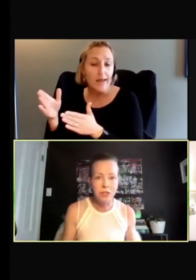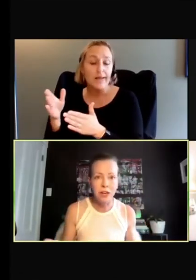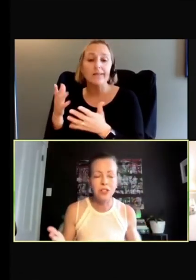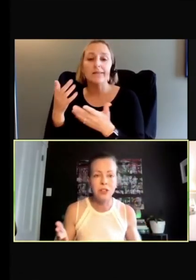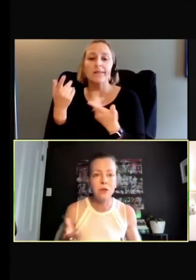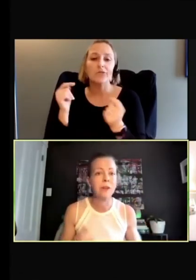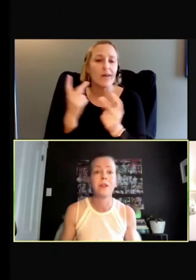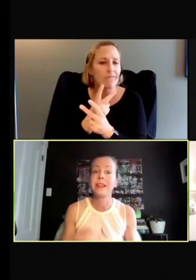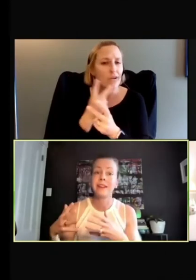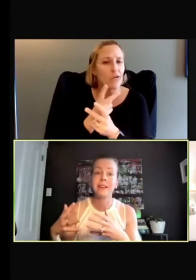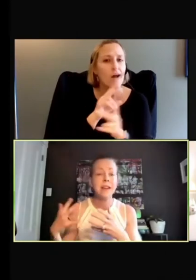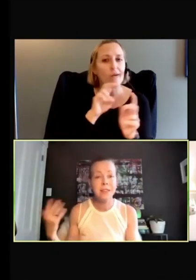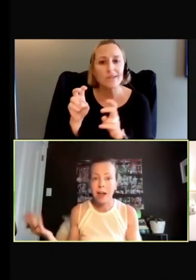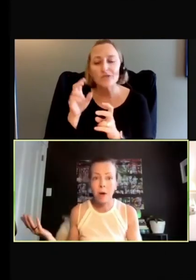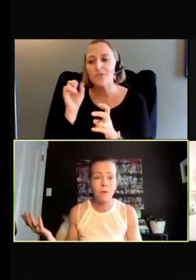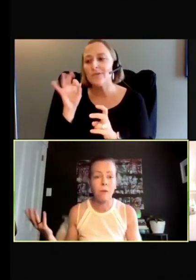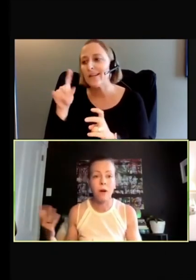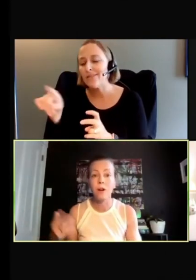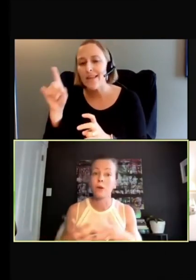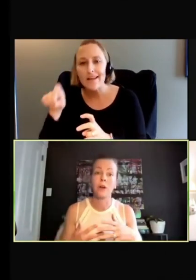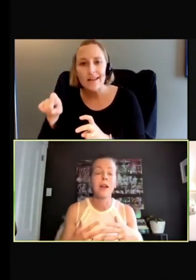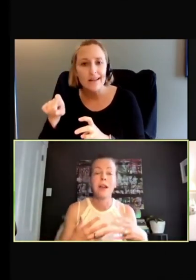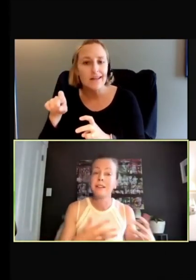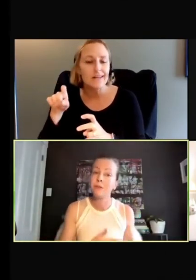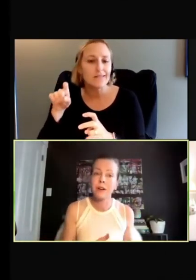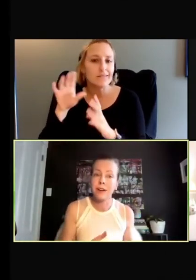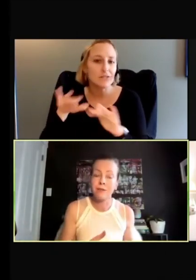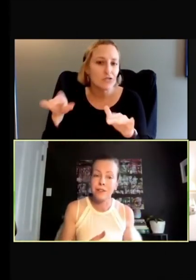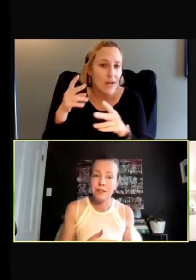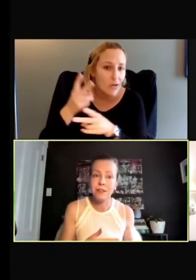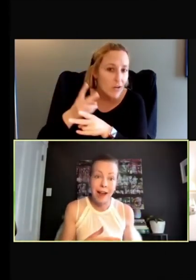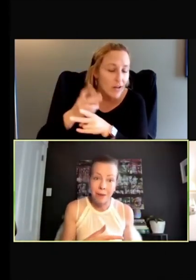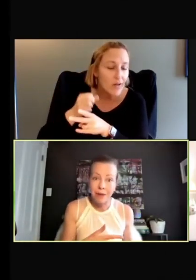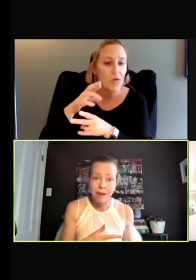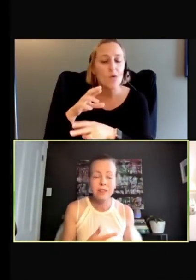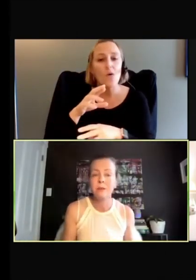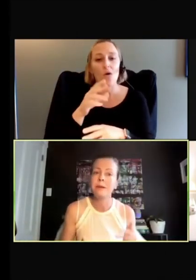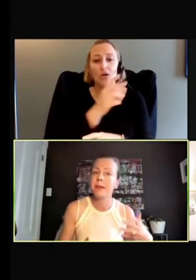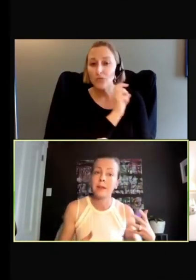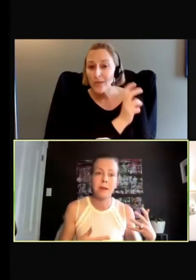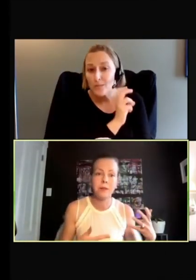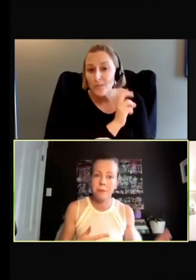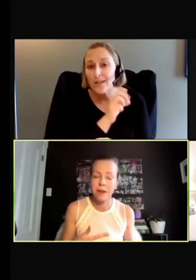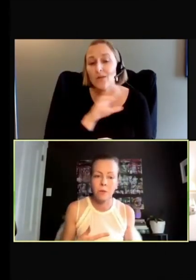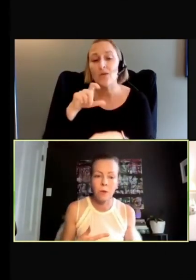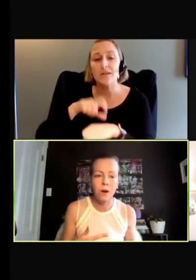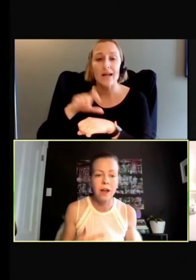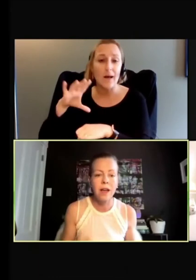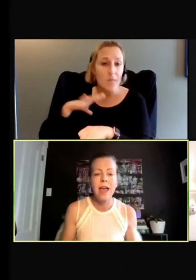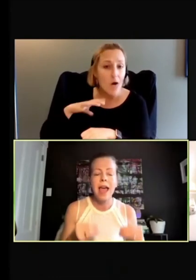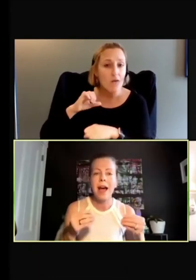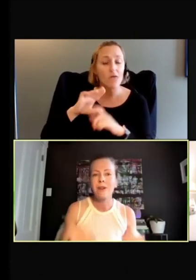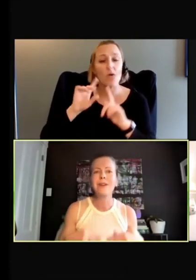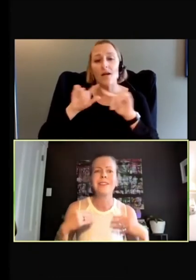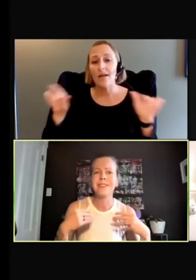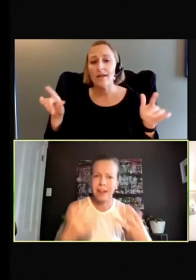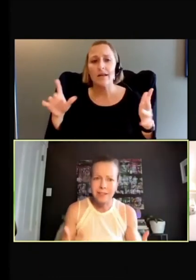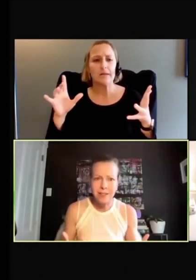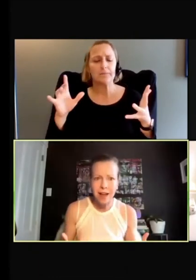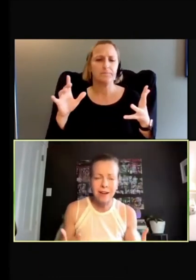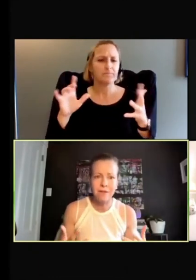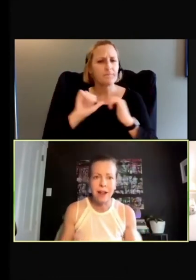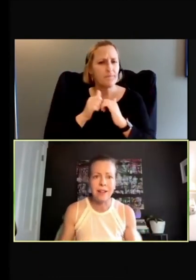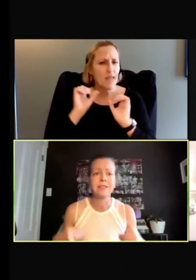transportation, whether they need time off work or a different kind of visit timings to be able to make it work? How can we